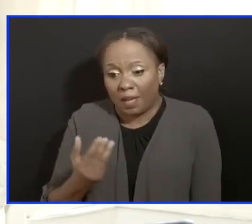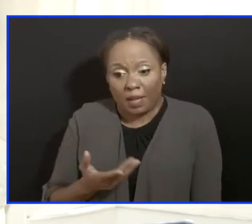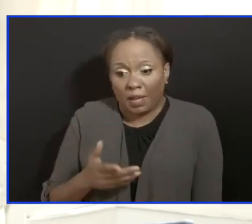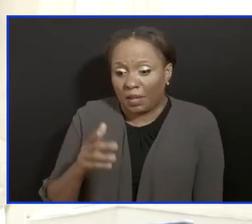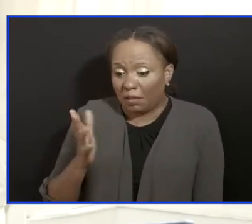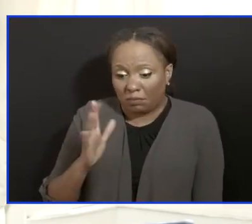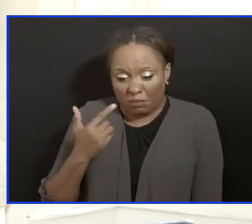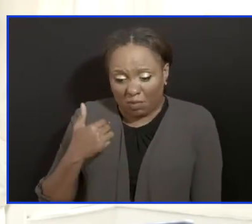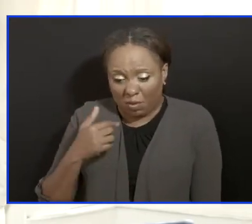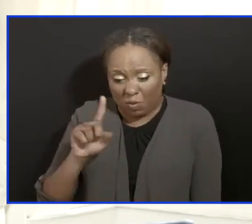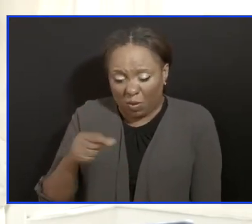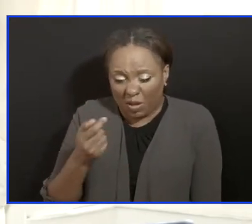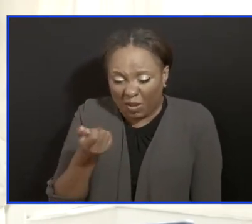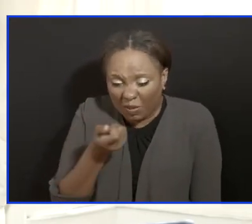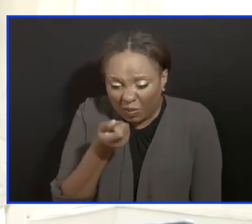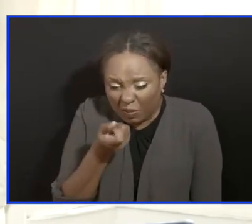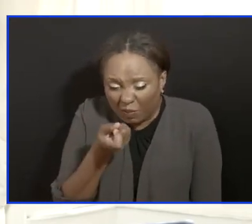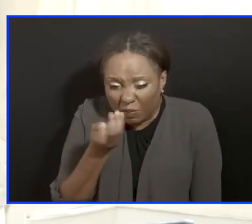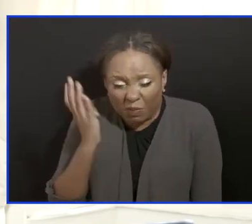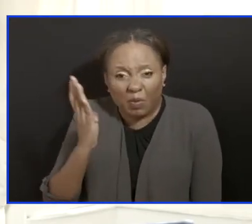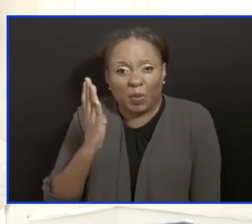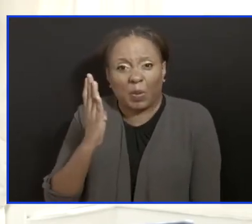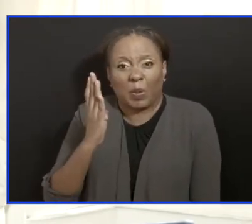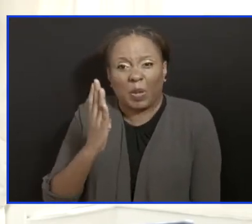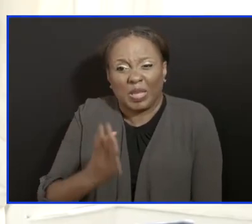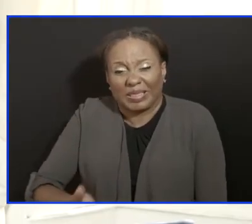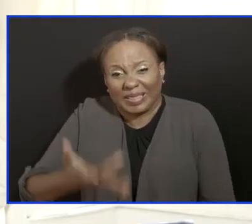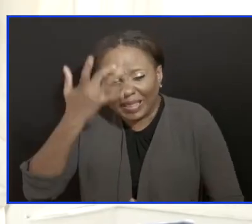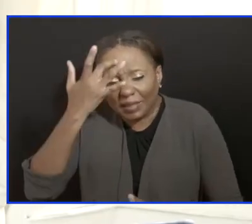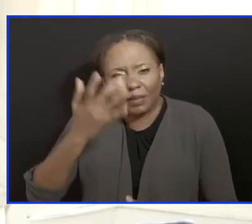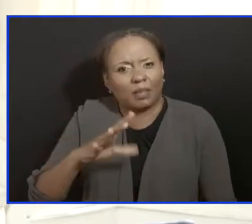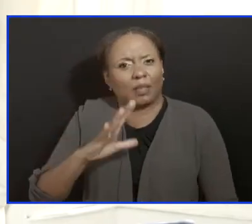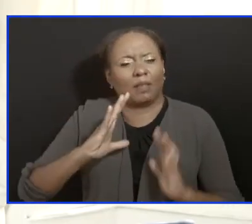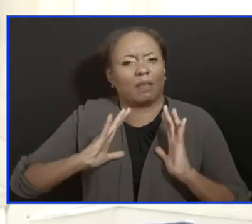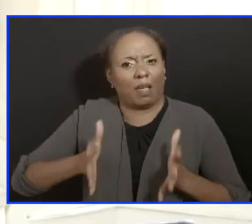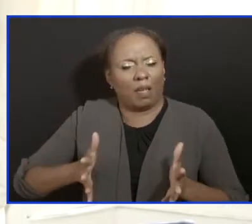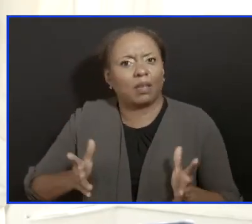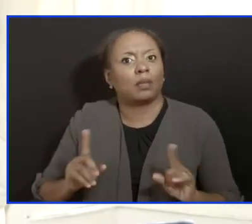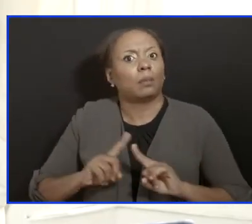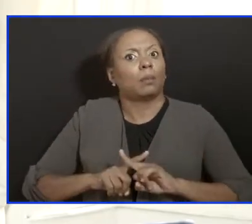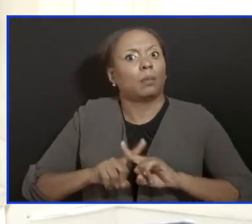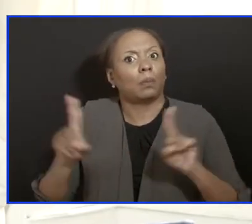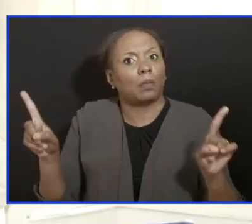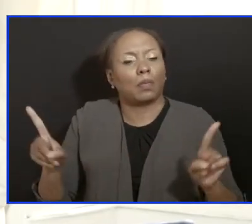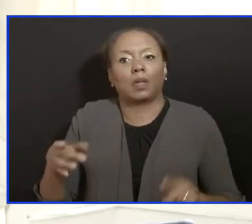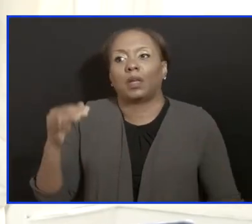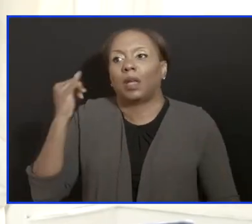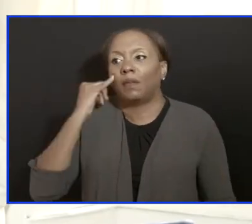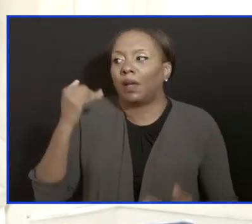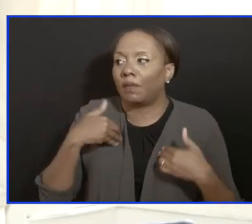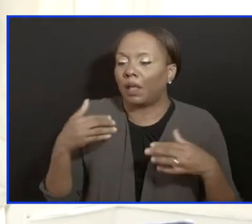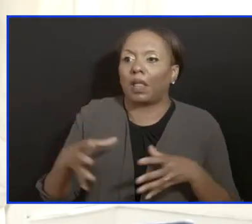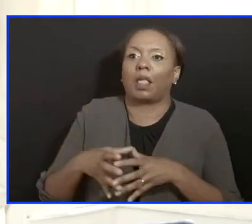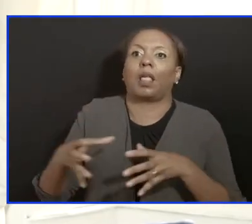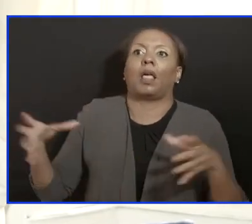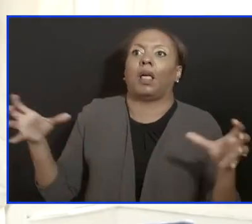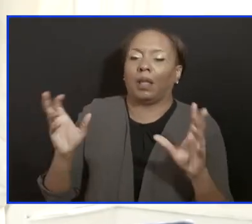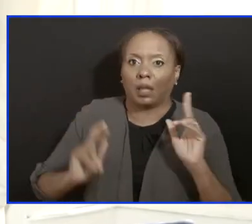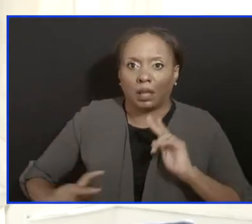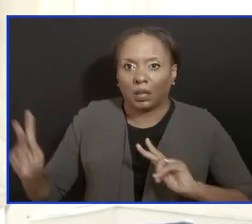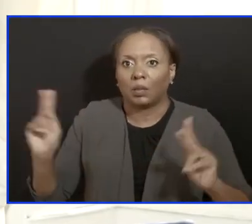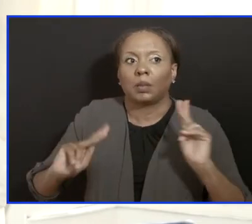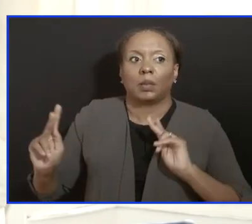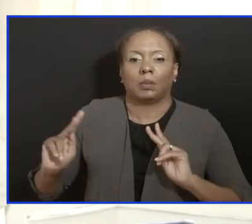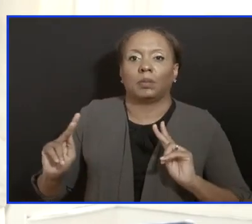get back to normal. That's just all of us want to be back to normal. But my problem with this is, if I have a large percentage or even,